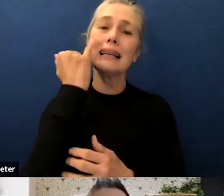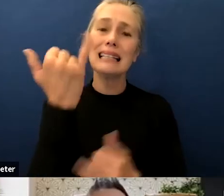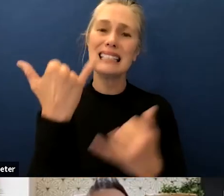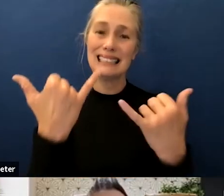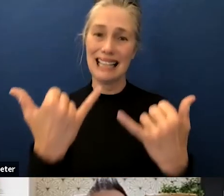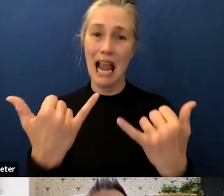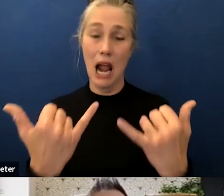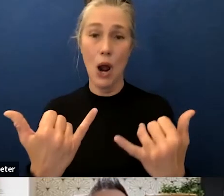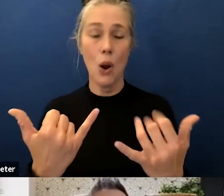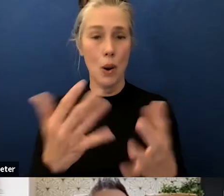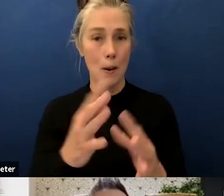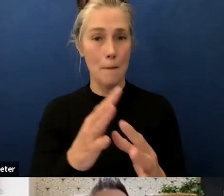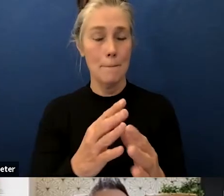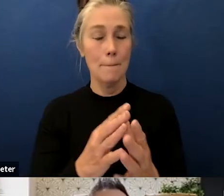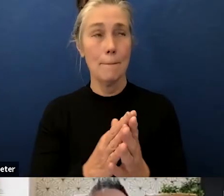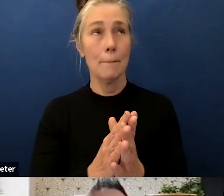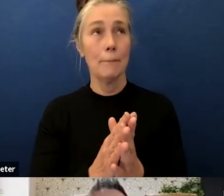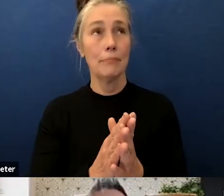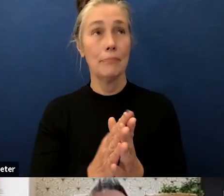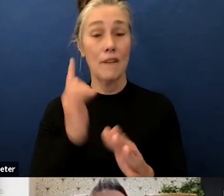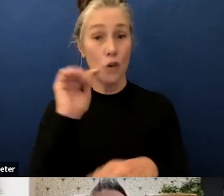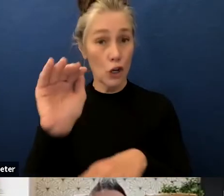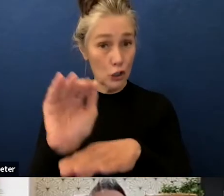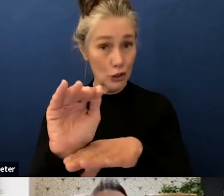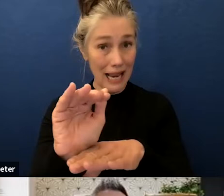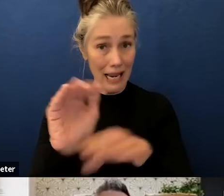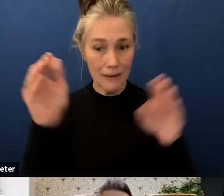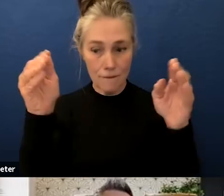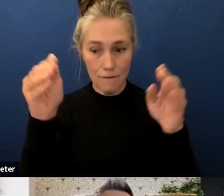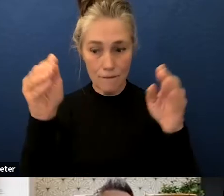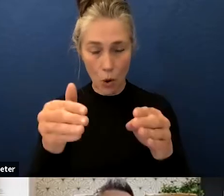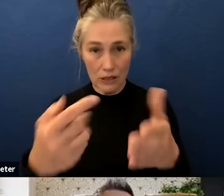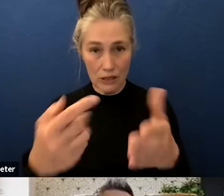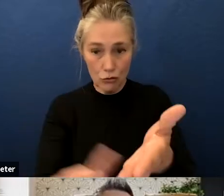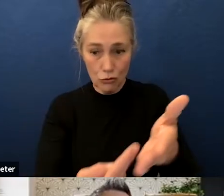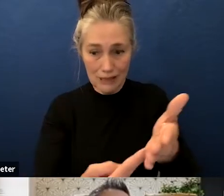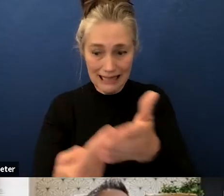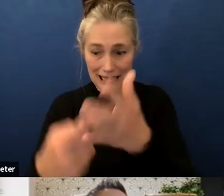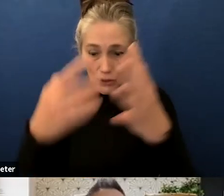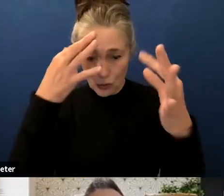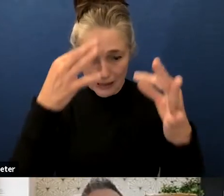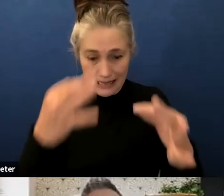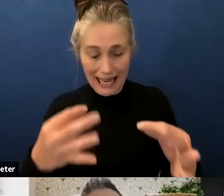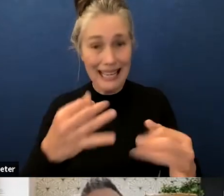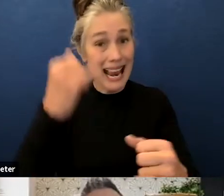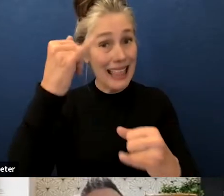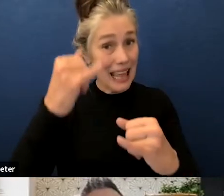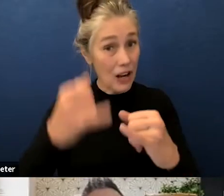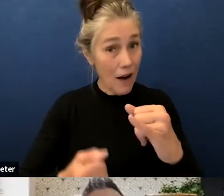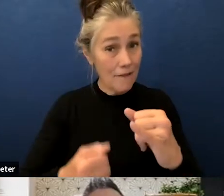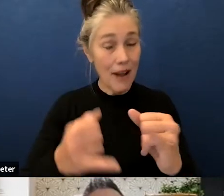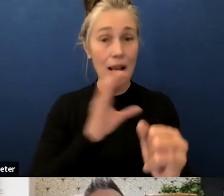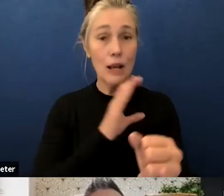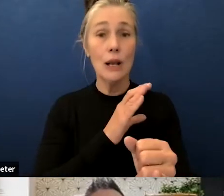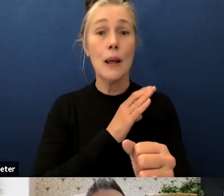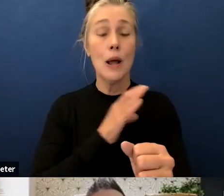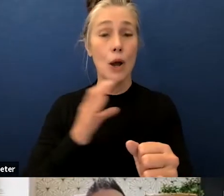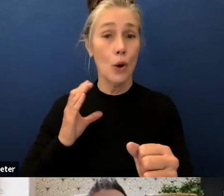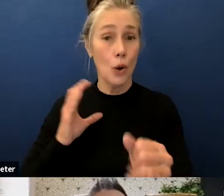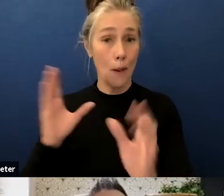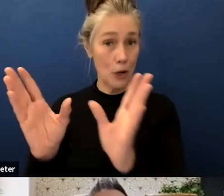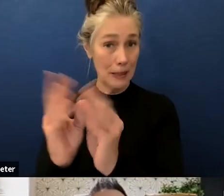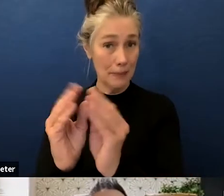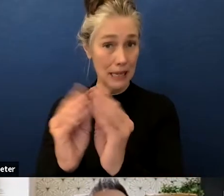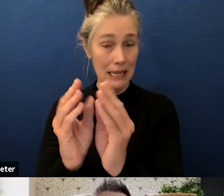really to consider um tonight before we move into our final community meeting in a few days and then uh our